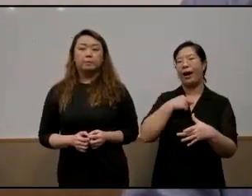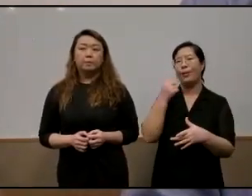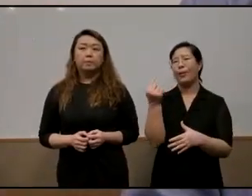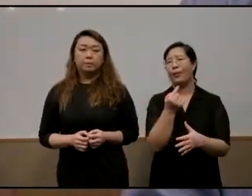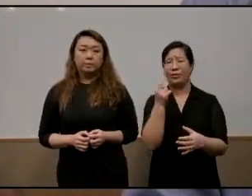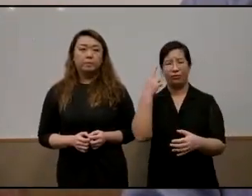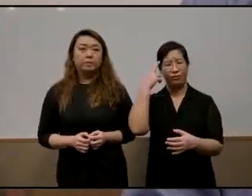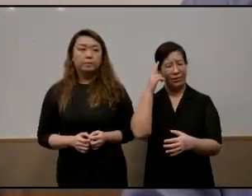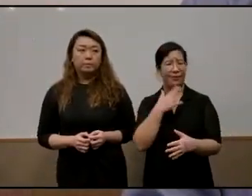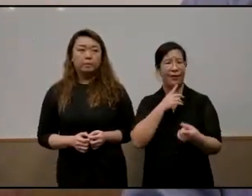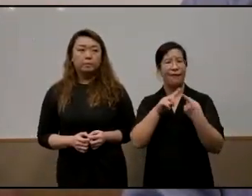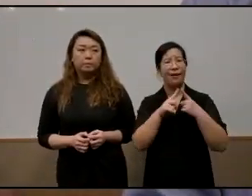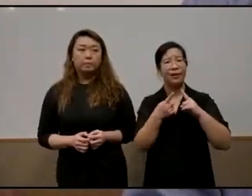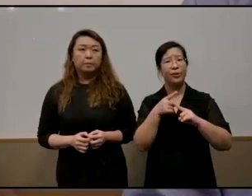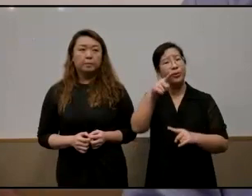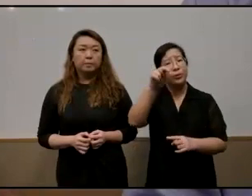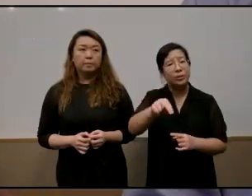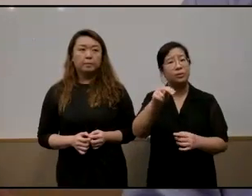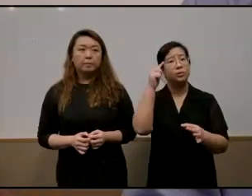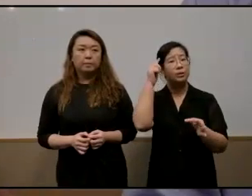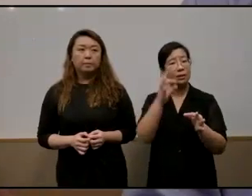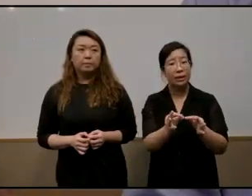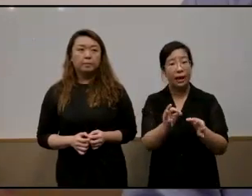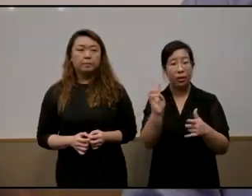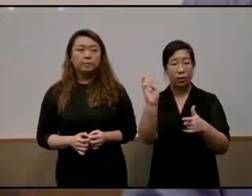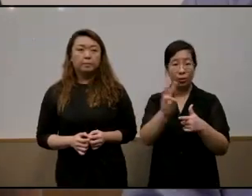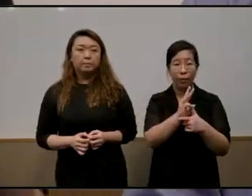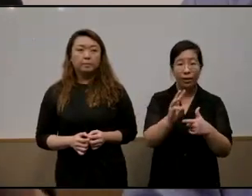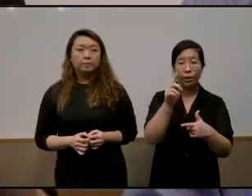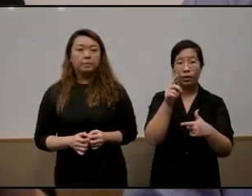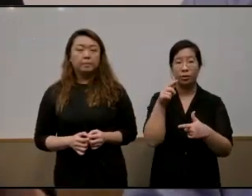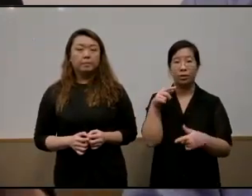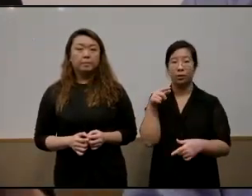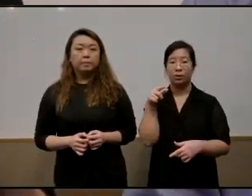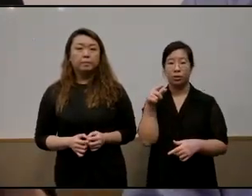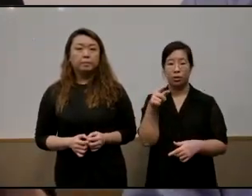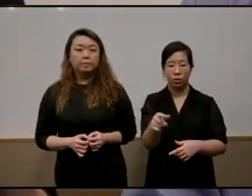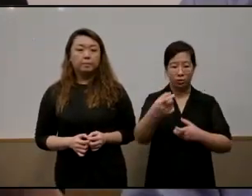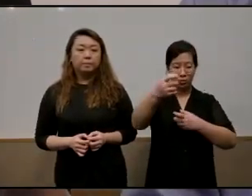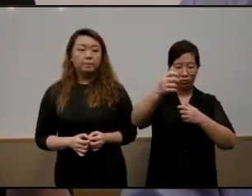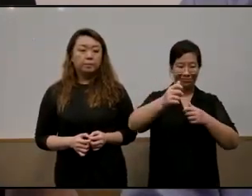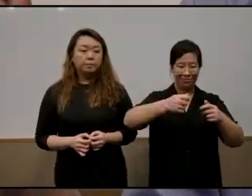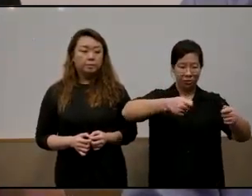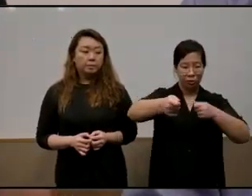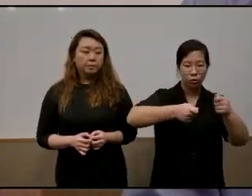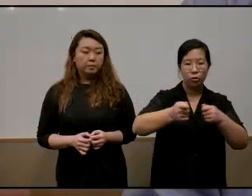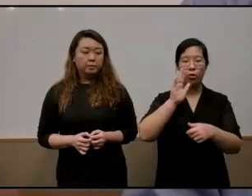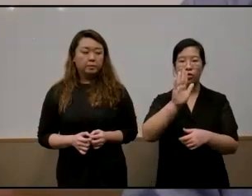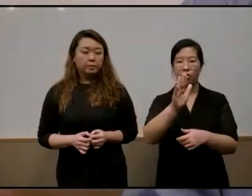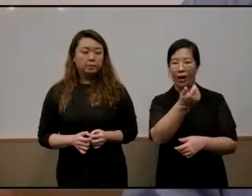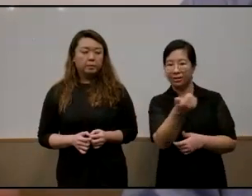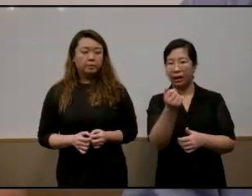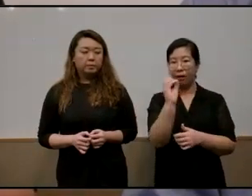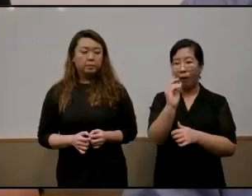you know you got to decide whether you are the master of your assets or the asset is your master